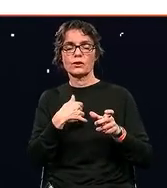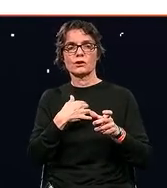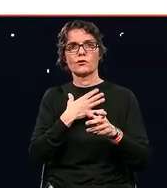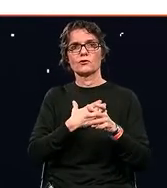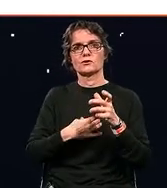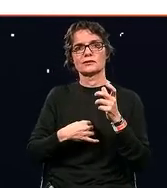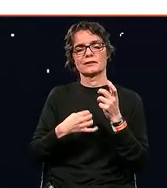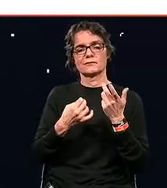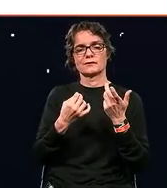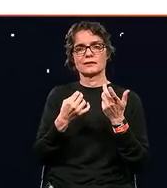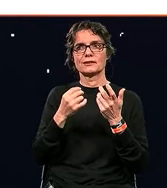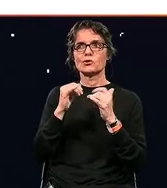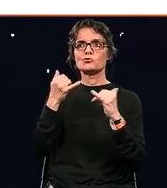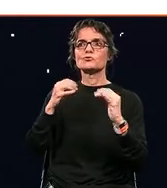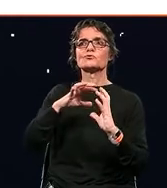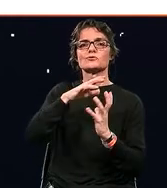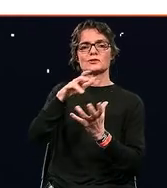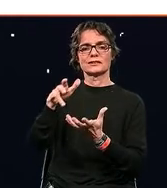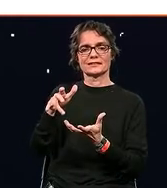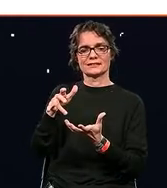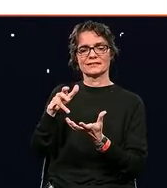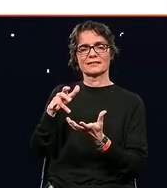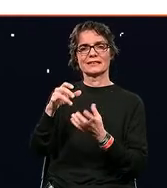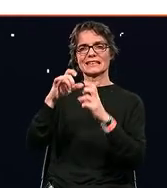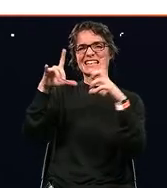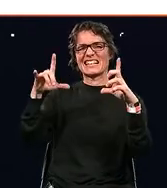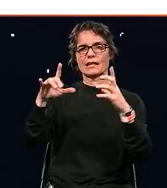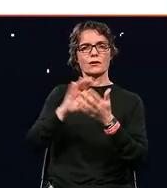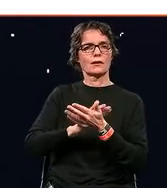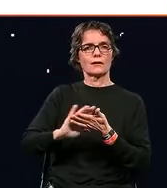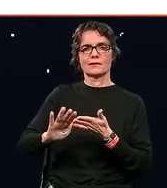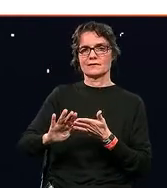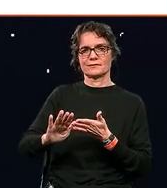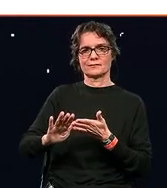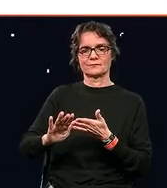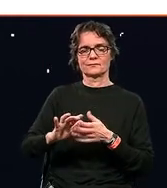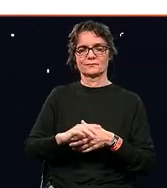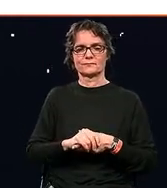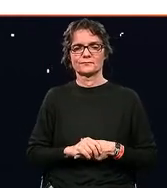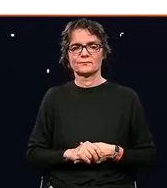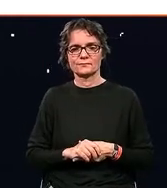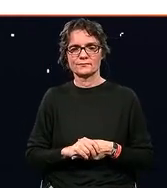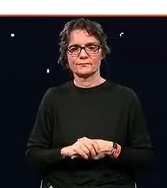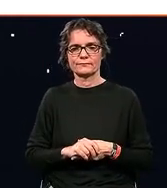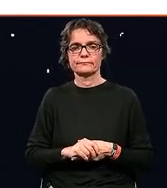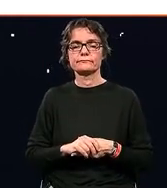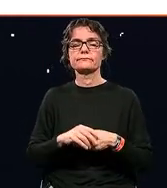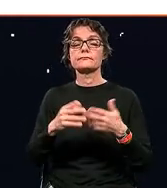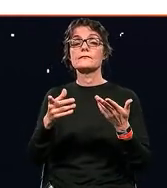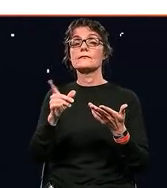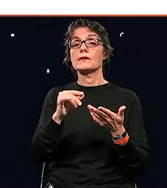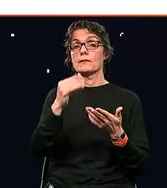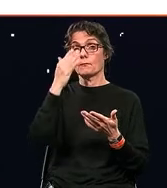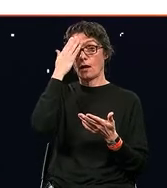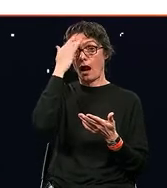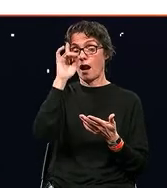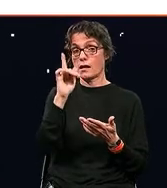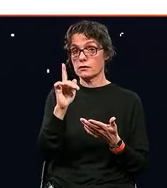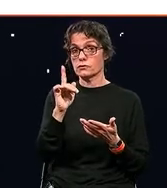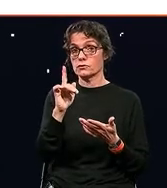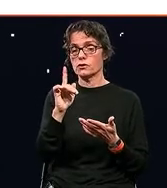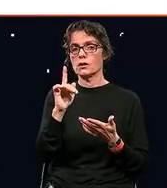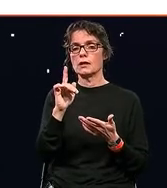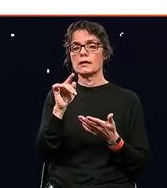world with no screens. I also think that some of the